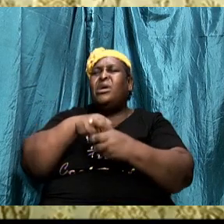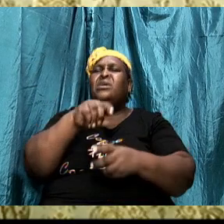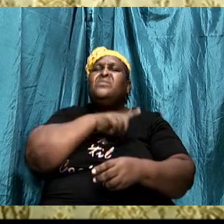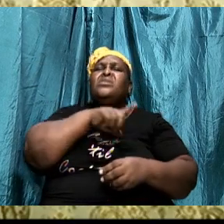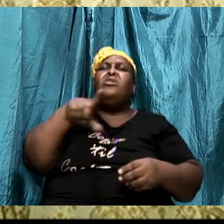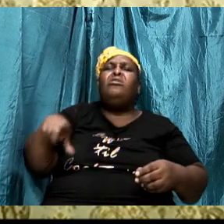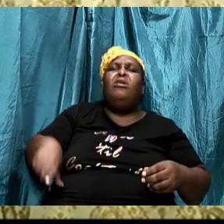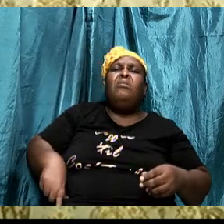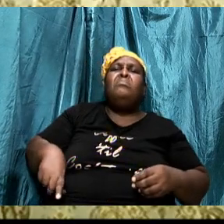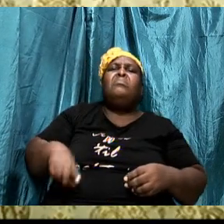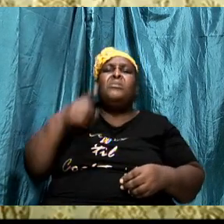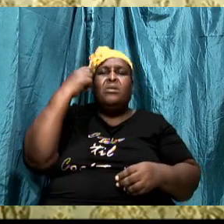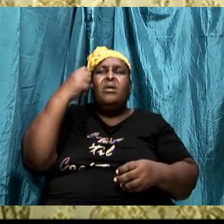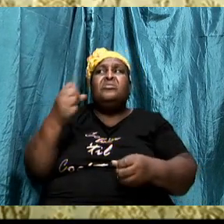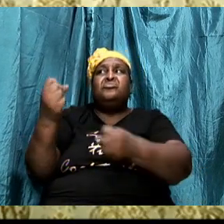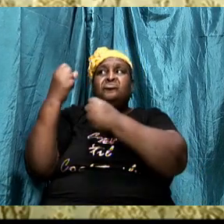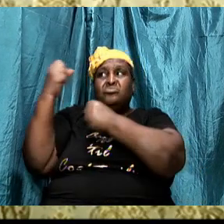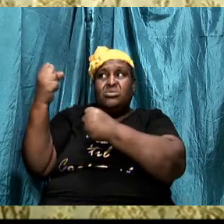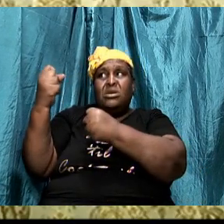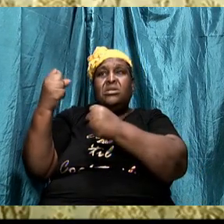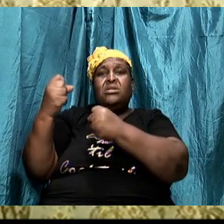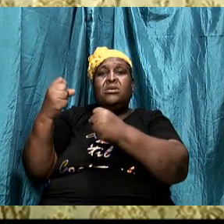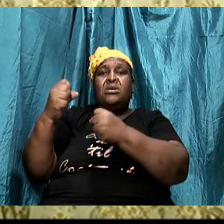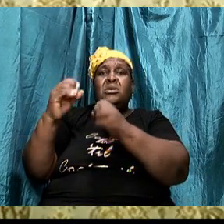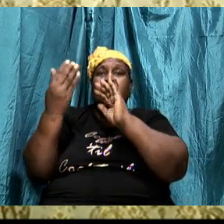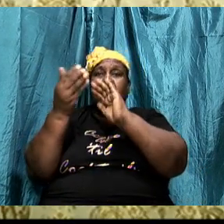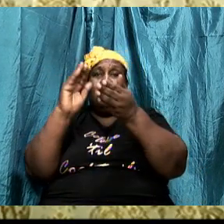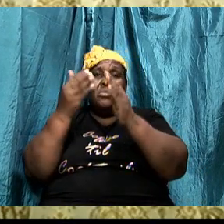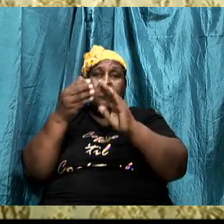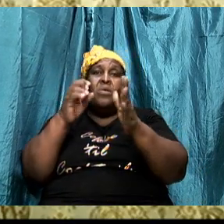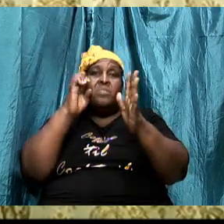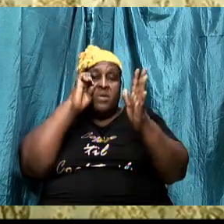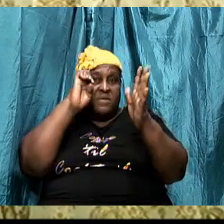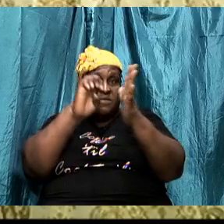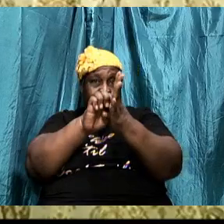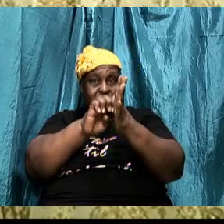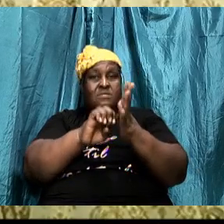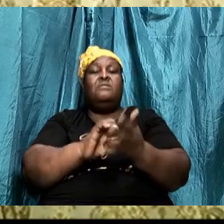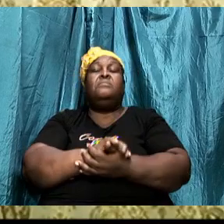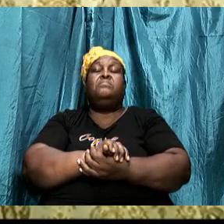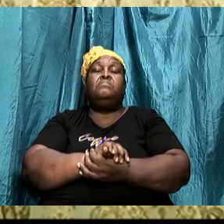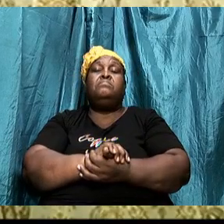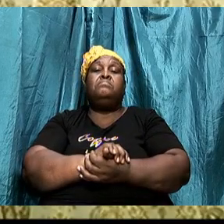One of the things that I want us to know is that when we